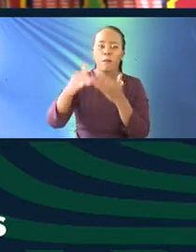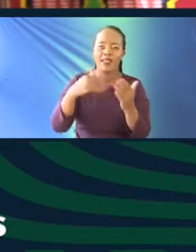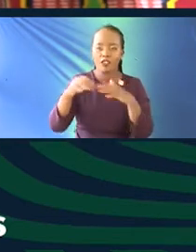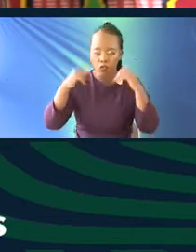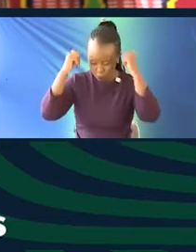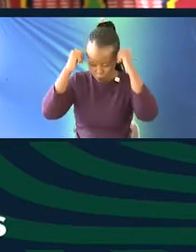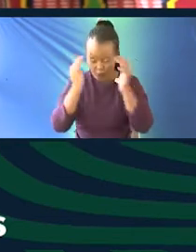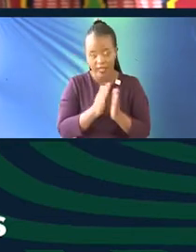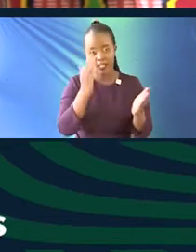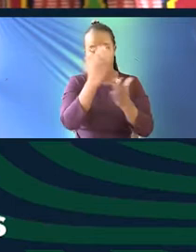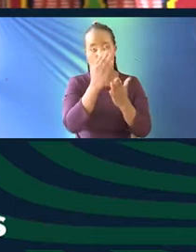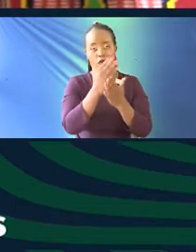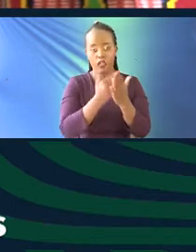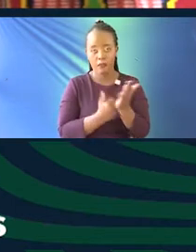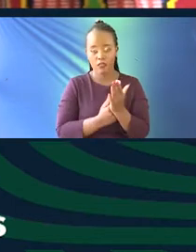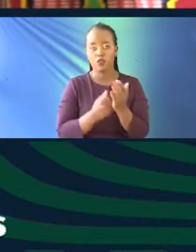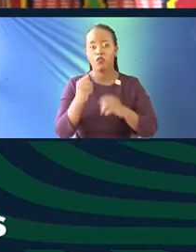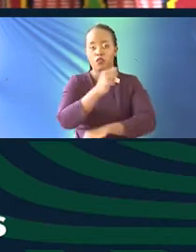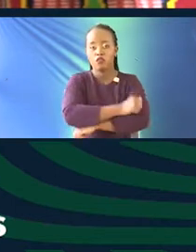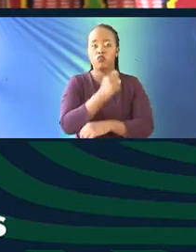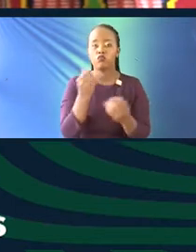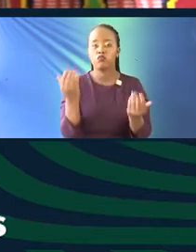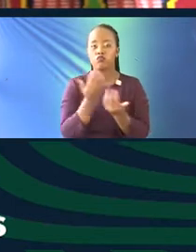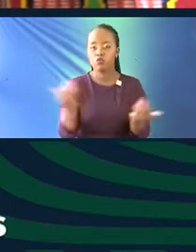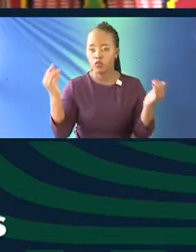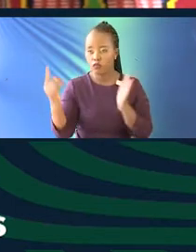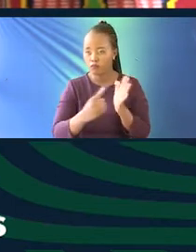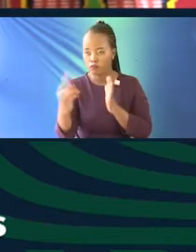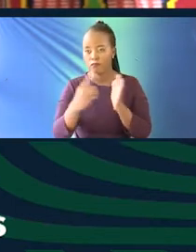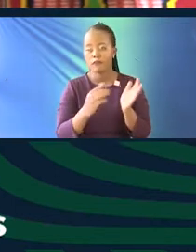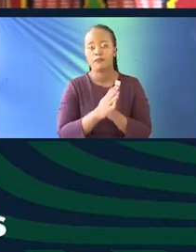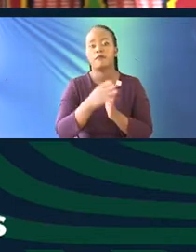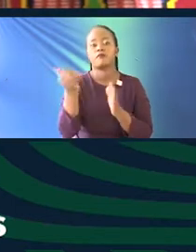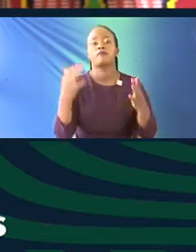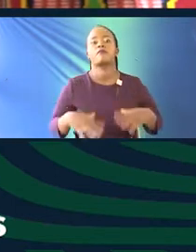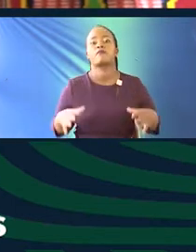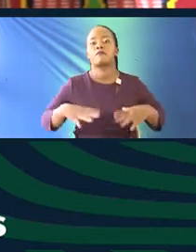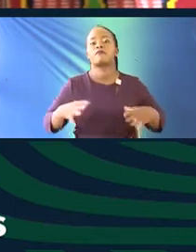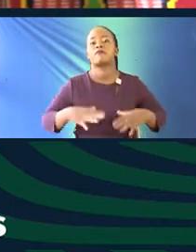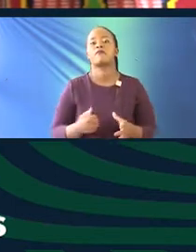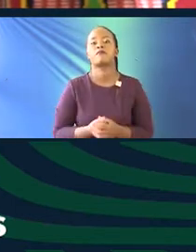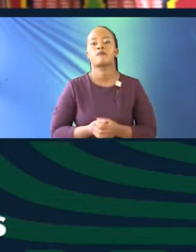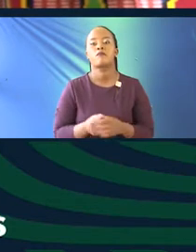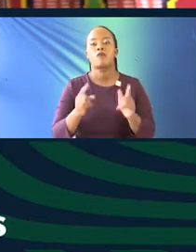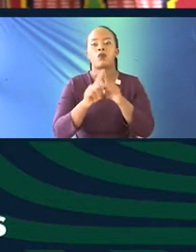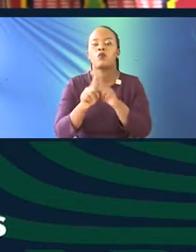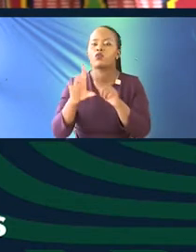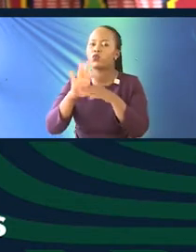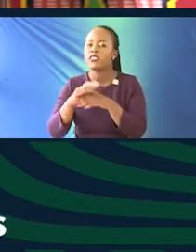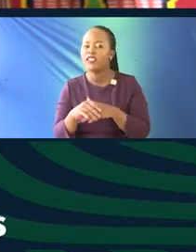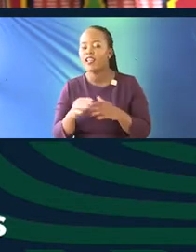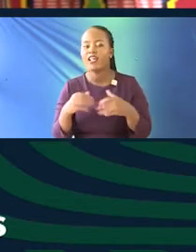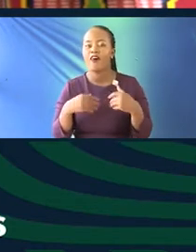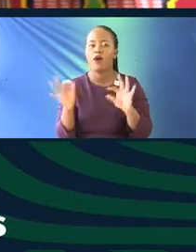and all sorts of programming for school-going children, for university people, and other people. Our interns tell wonderful